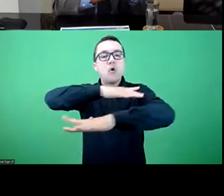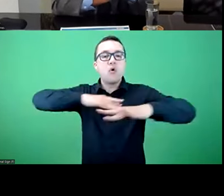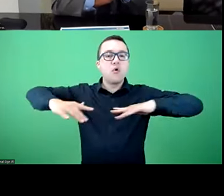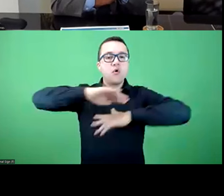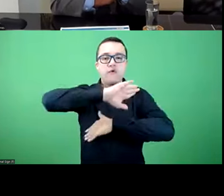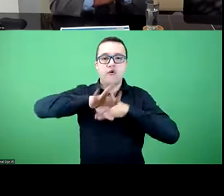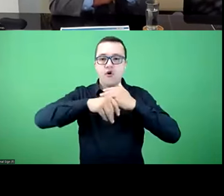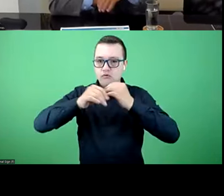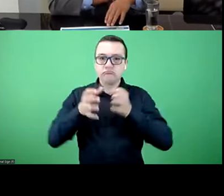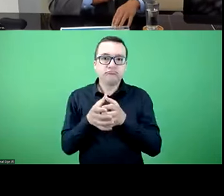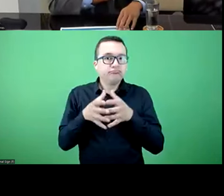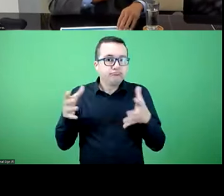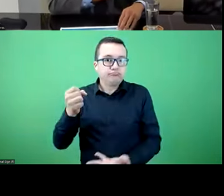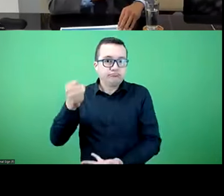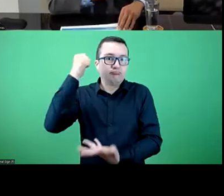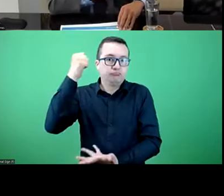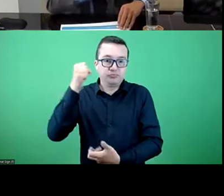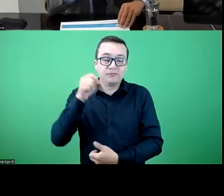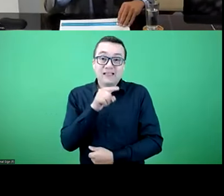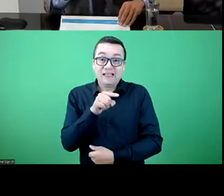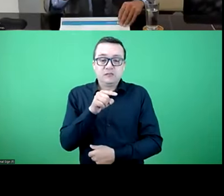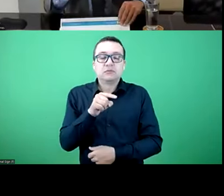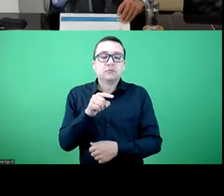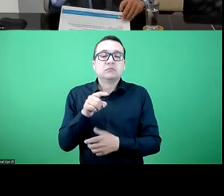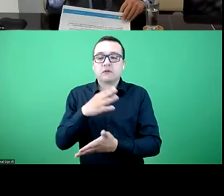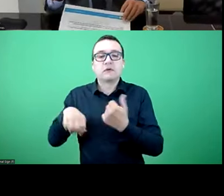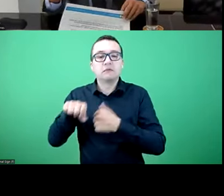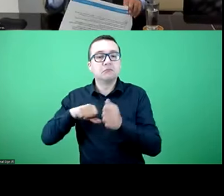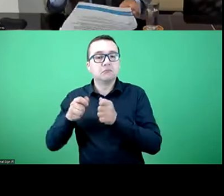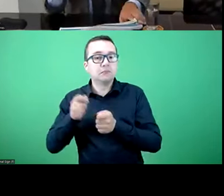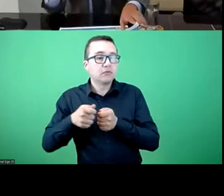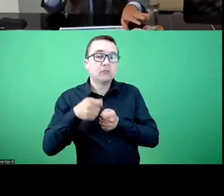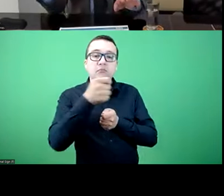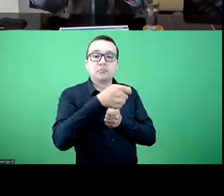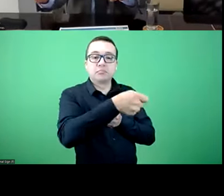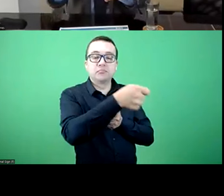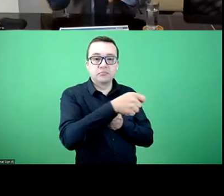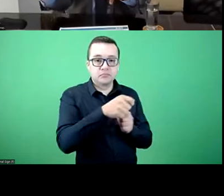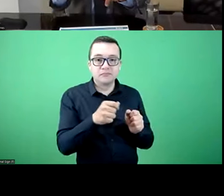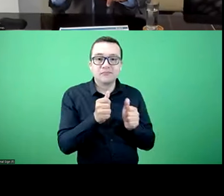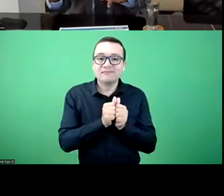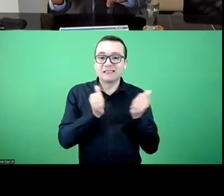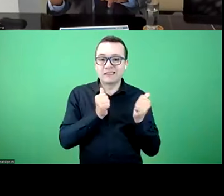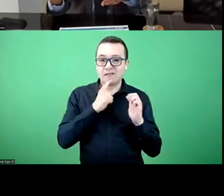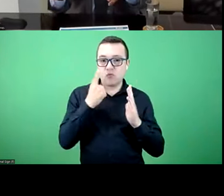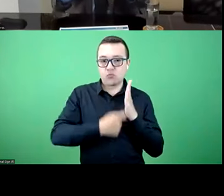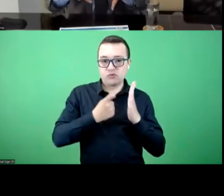held in cash. And people are, and this is tax-free